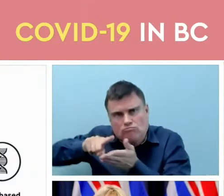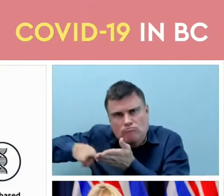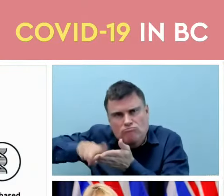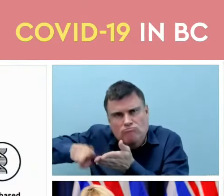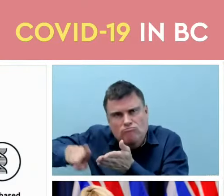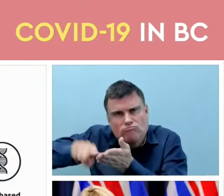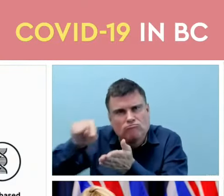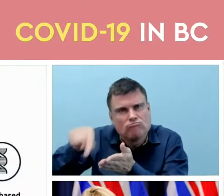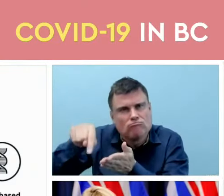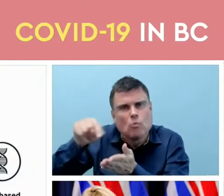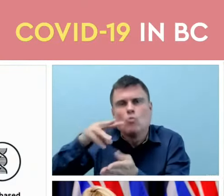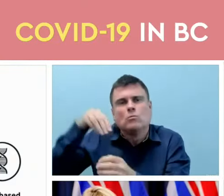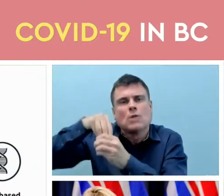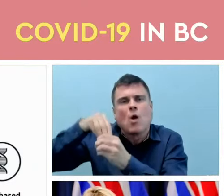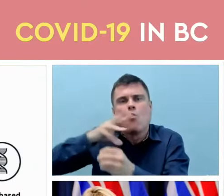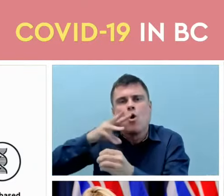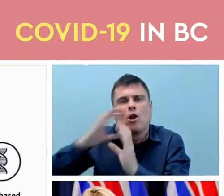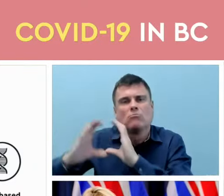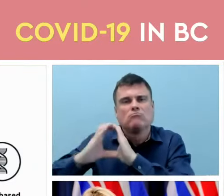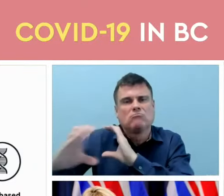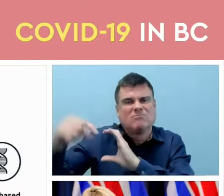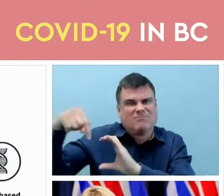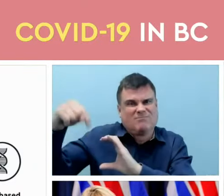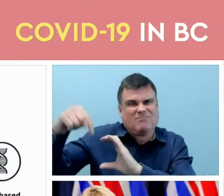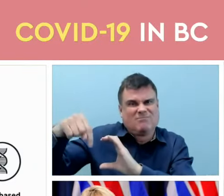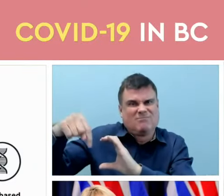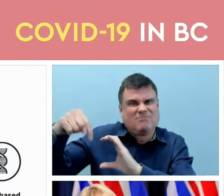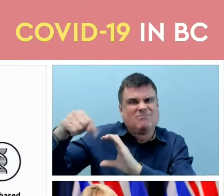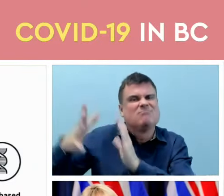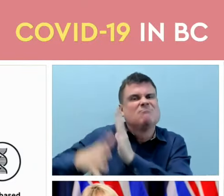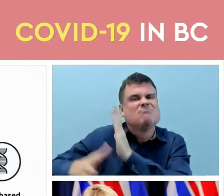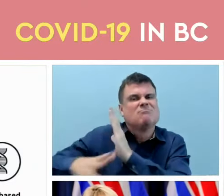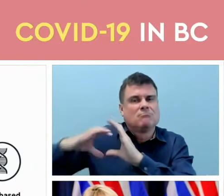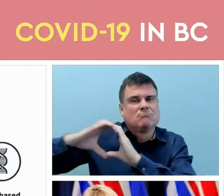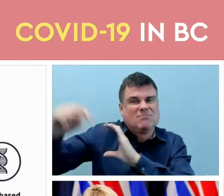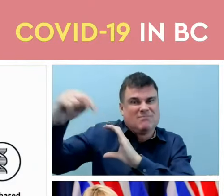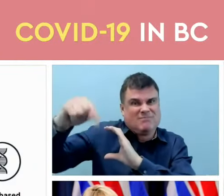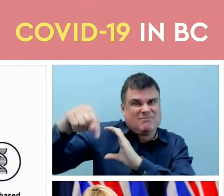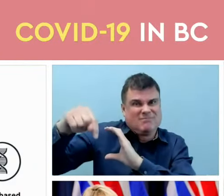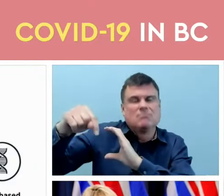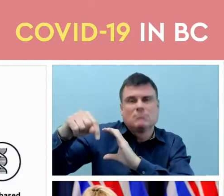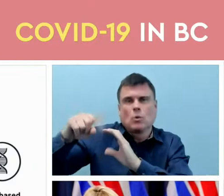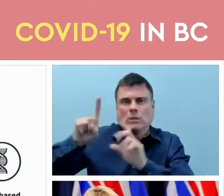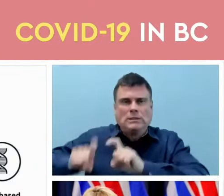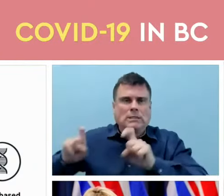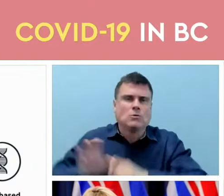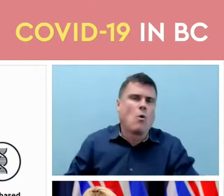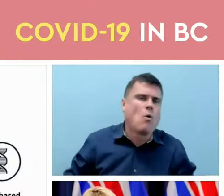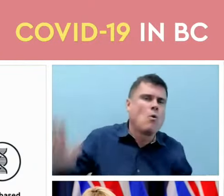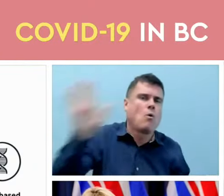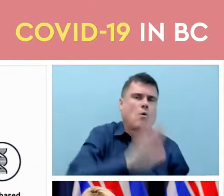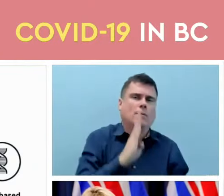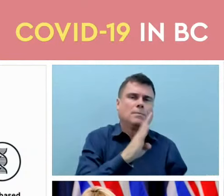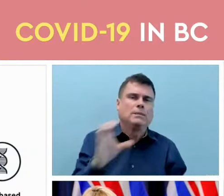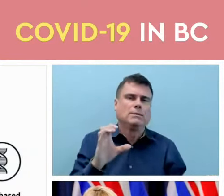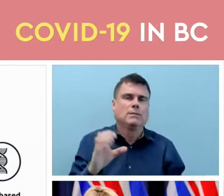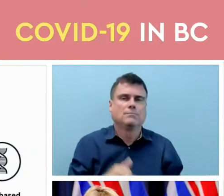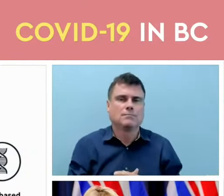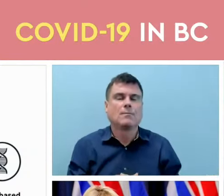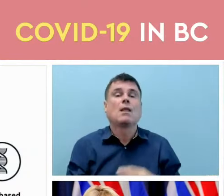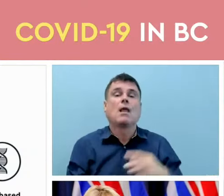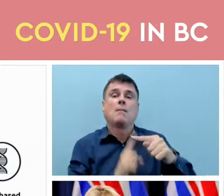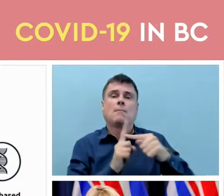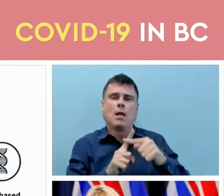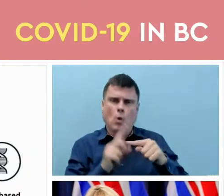objective surveillance measure so we'll be expanding it across the province and also expanding the number of pathogens that we can look for